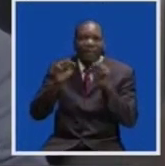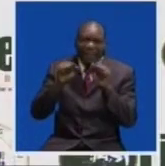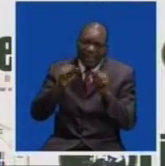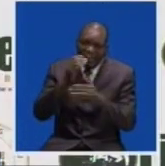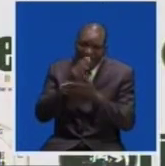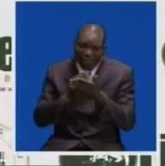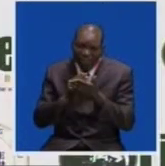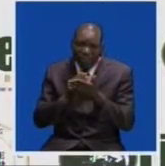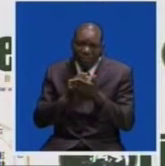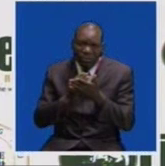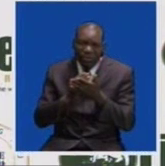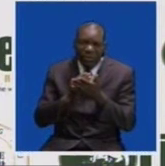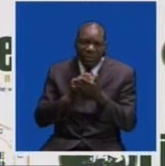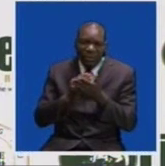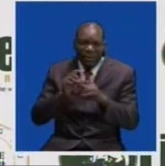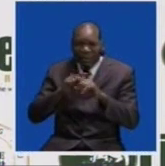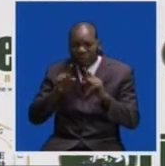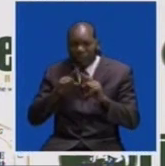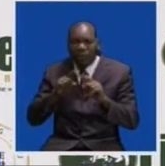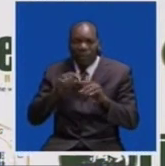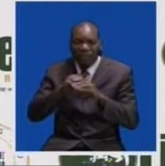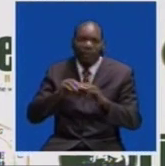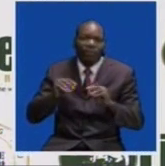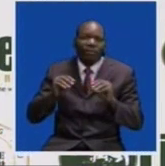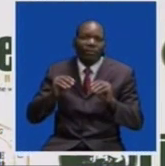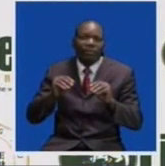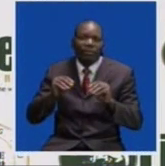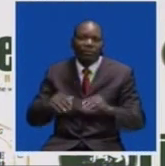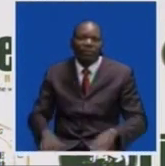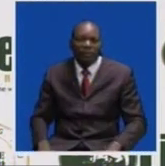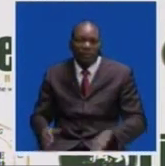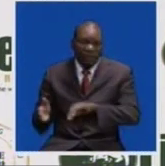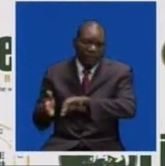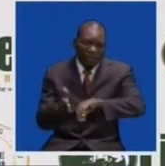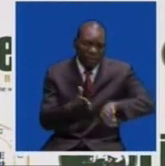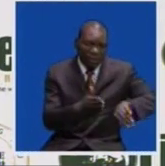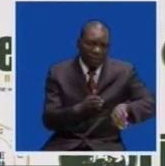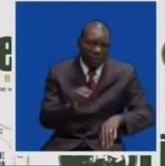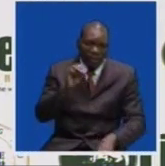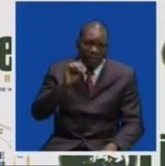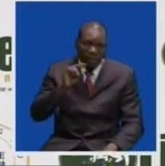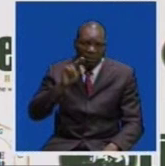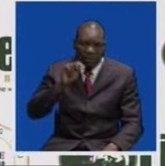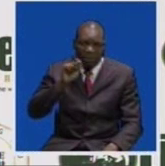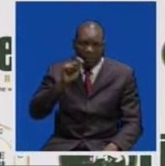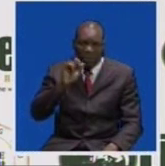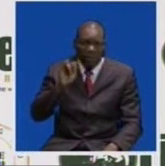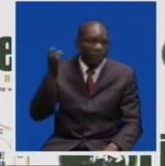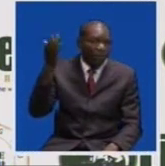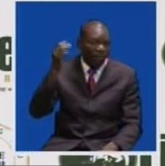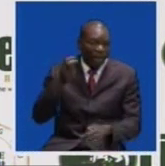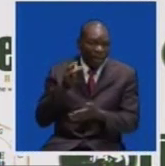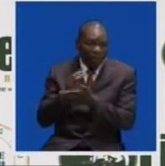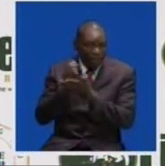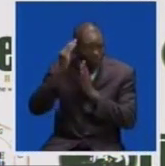of these micronutrient deficiencies. things here. Former finance minister Felix Muttati has appealed to Zambians to